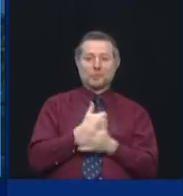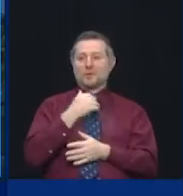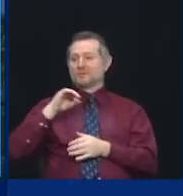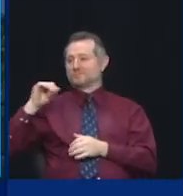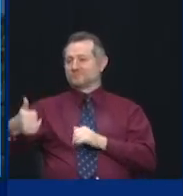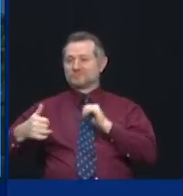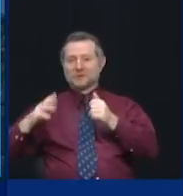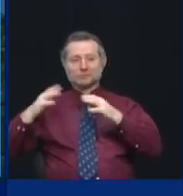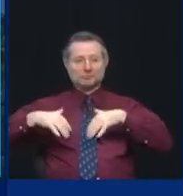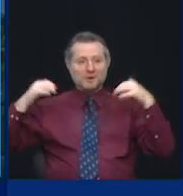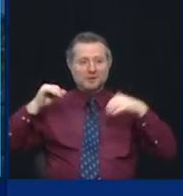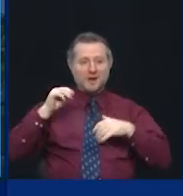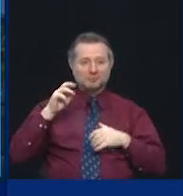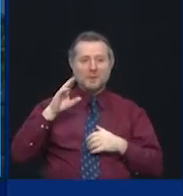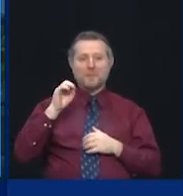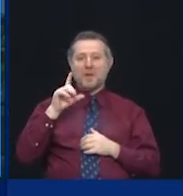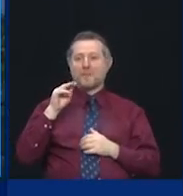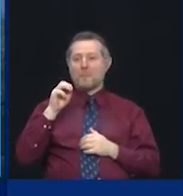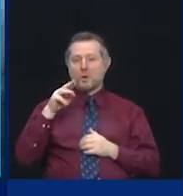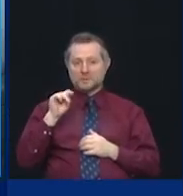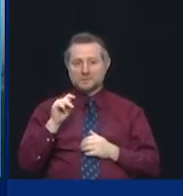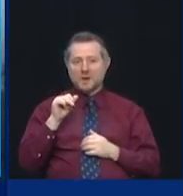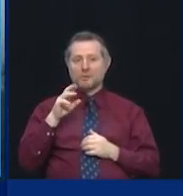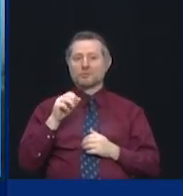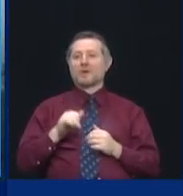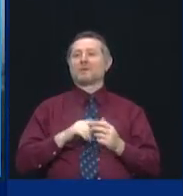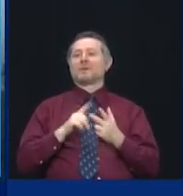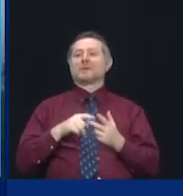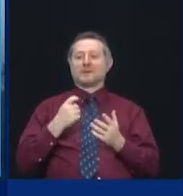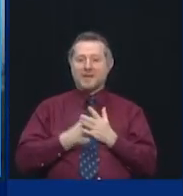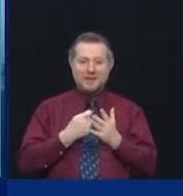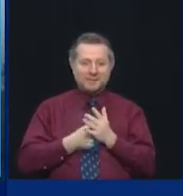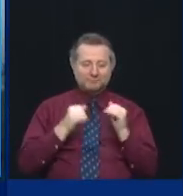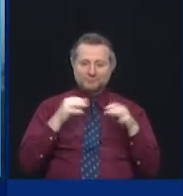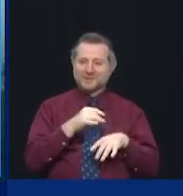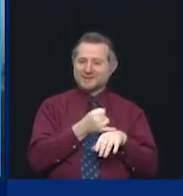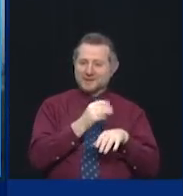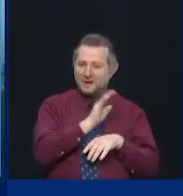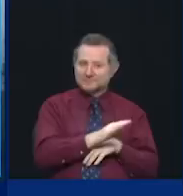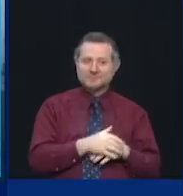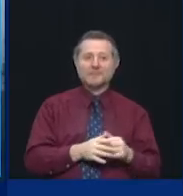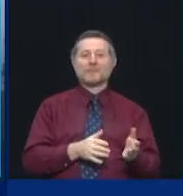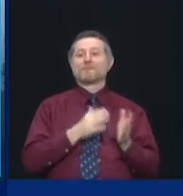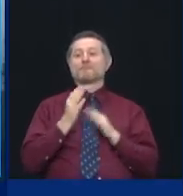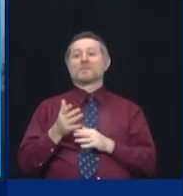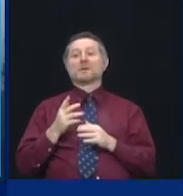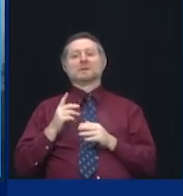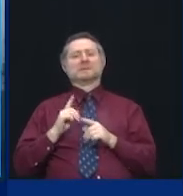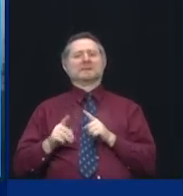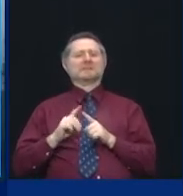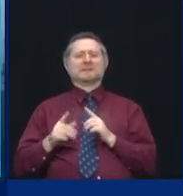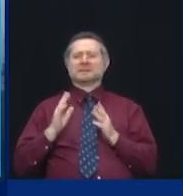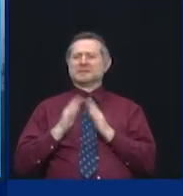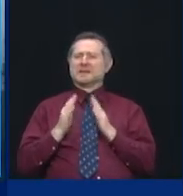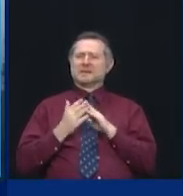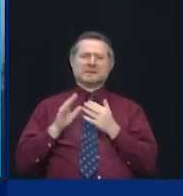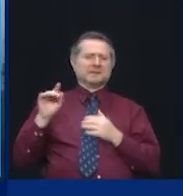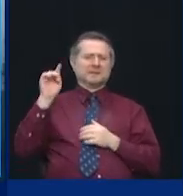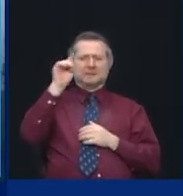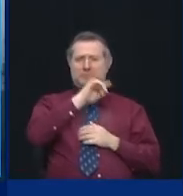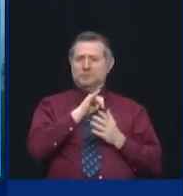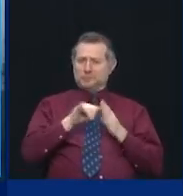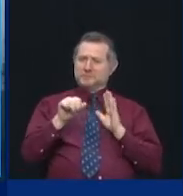islanders and for music venues, etc. And then in cities all across the state, we are